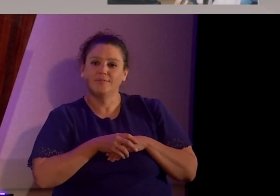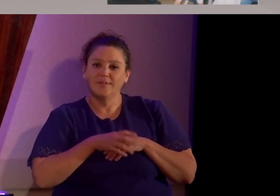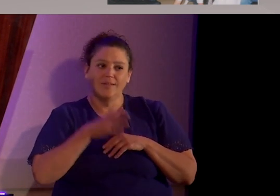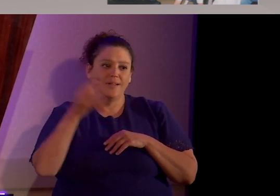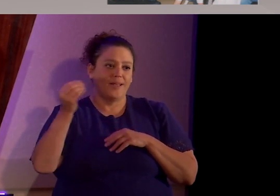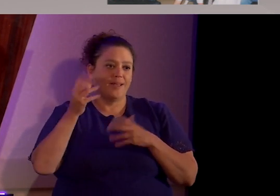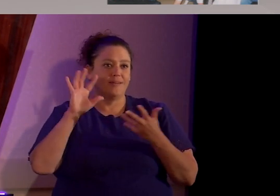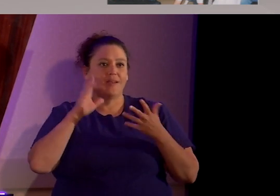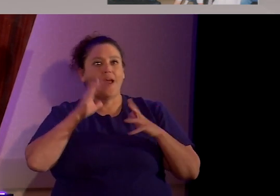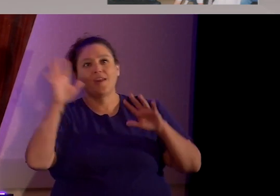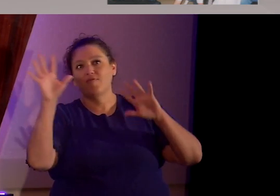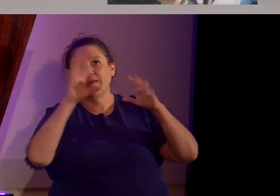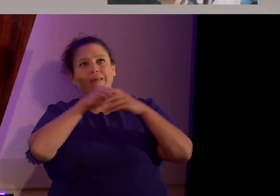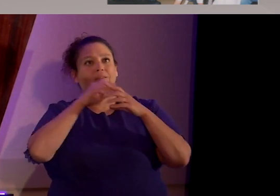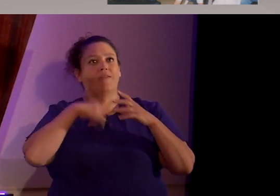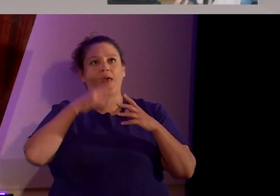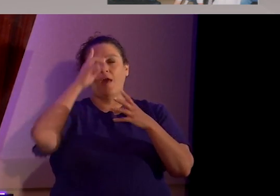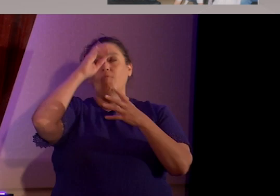a trance-like state, I suppose.